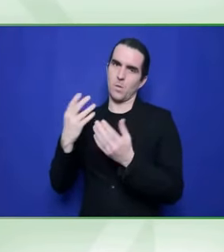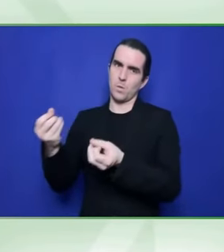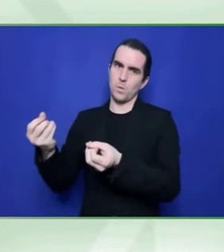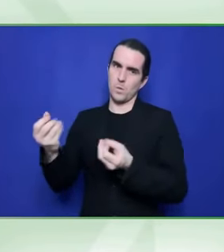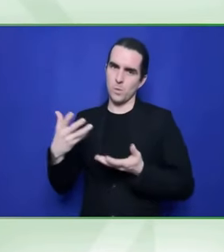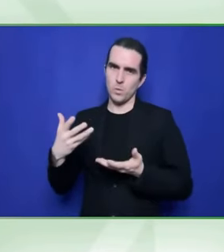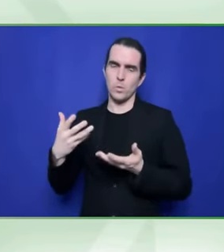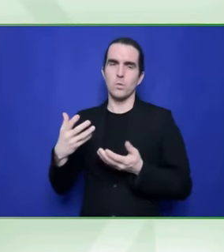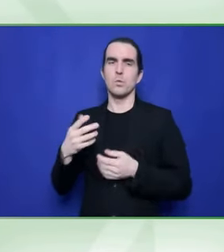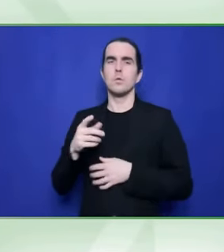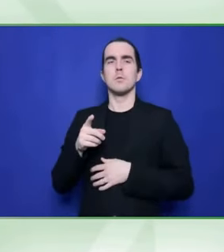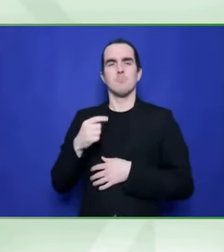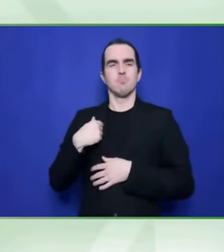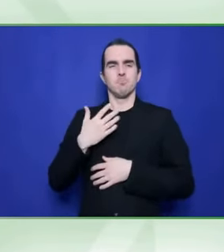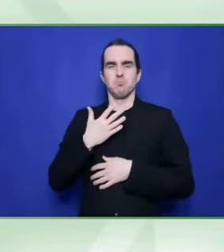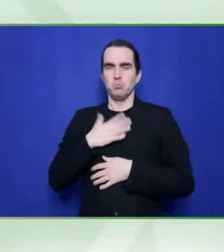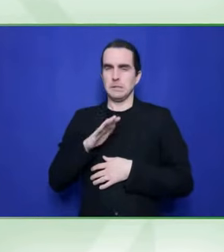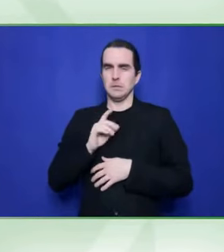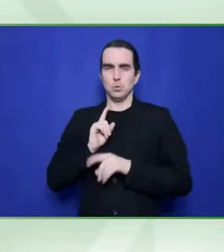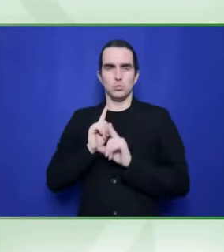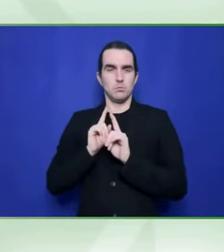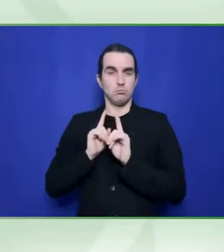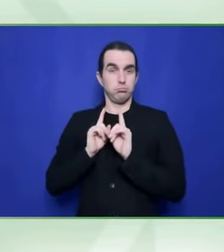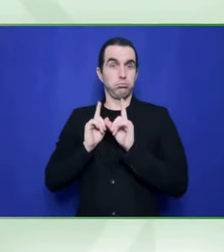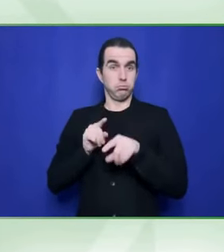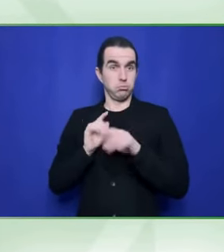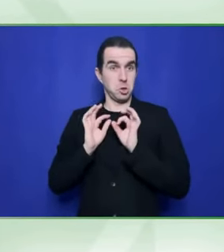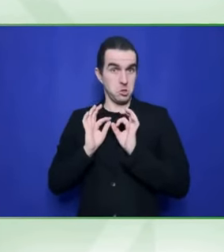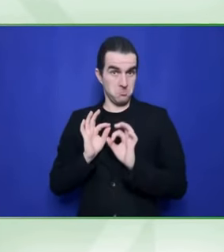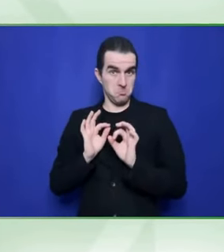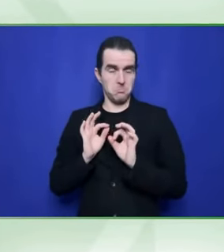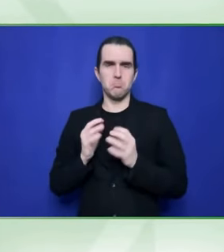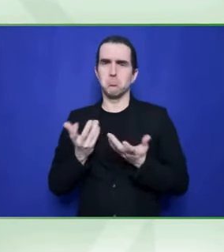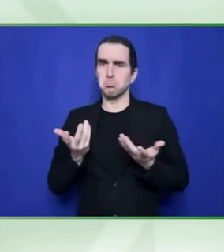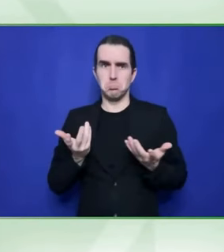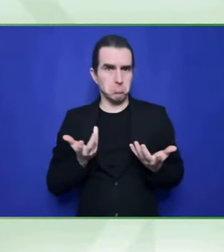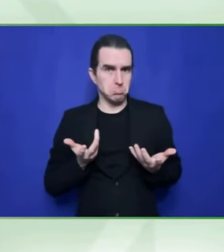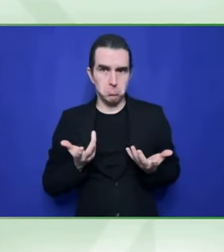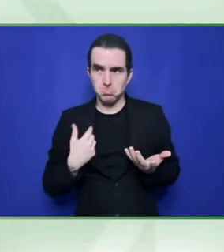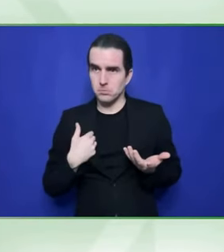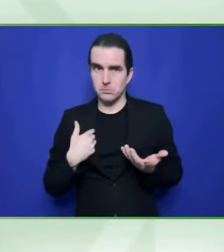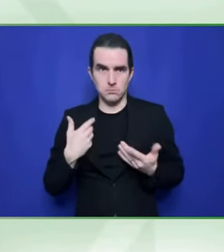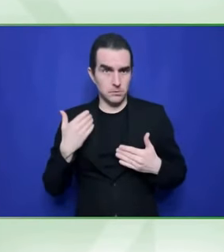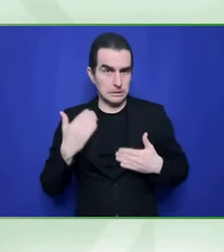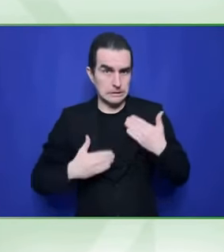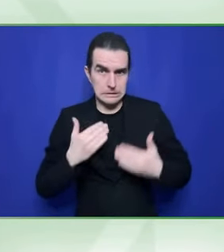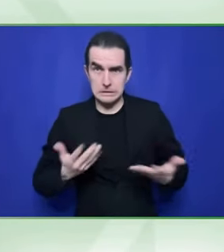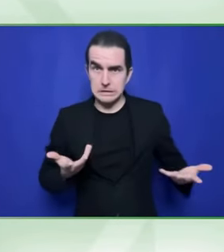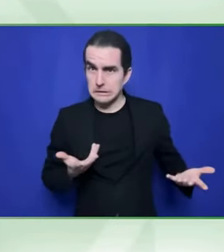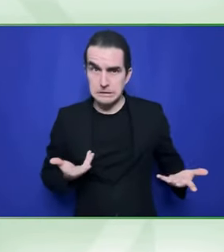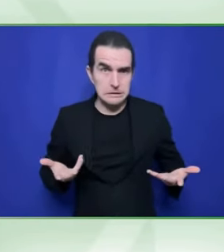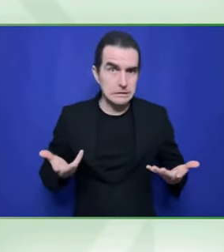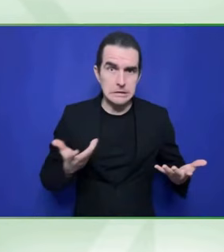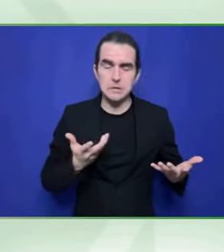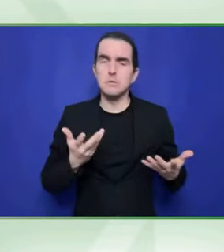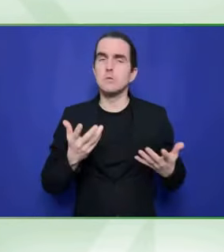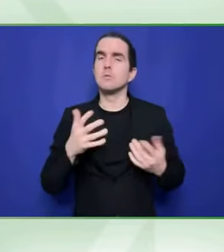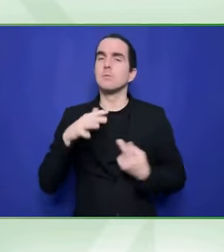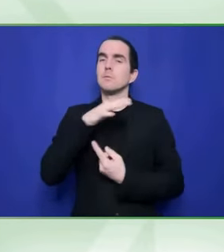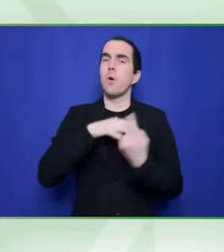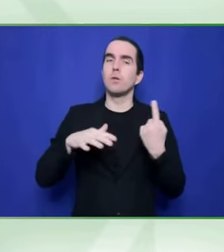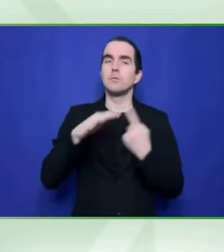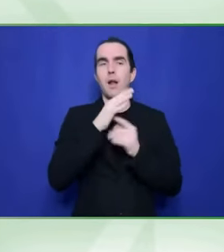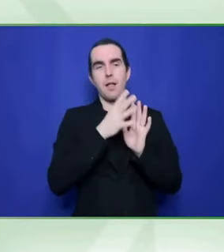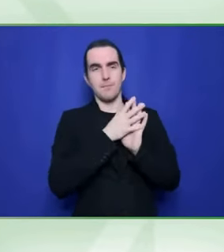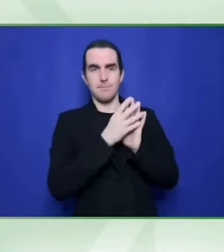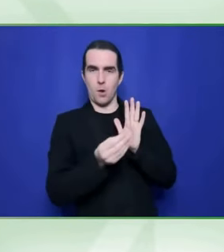as it sounds, I feel, personally, feel that disability has become such a political issue, um, that it's, it's only talked about within disability